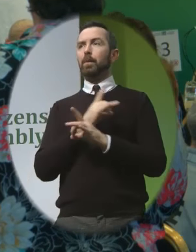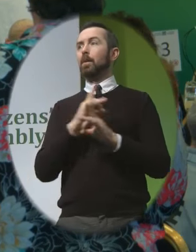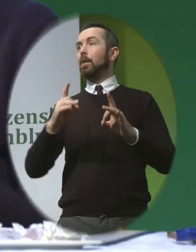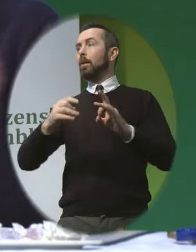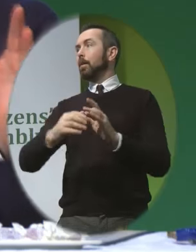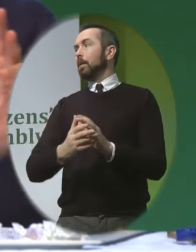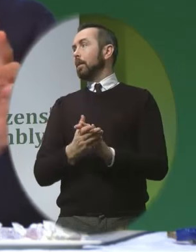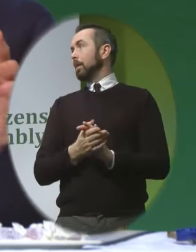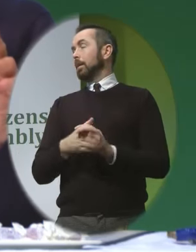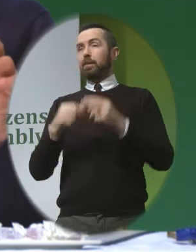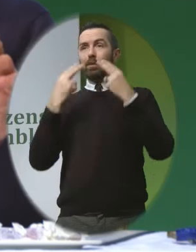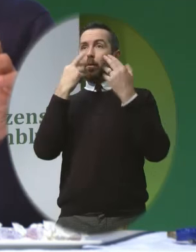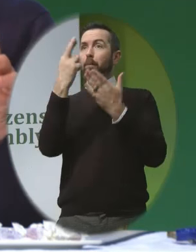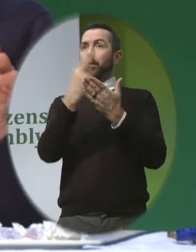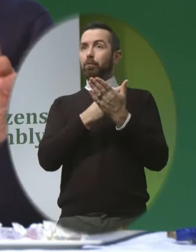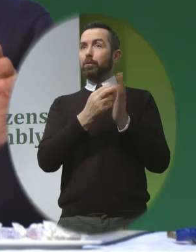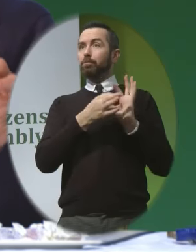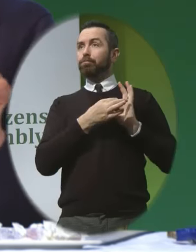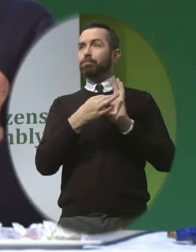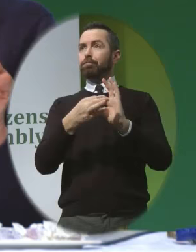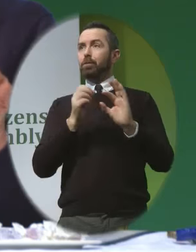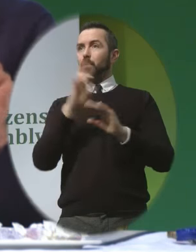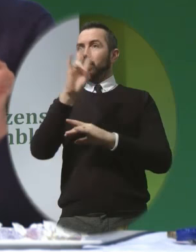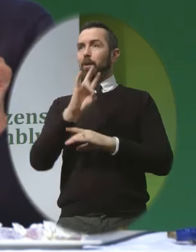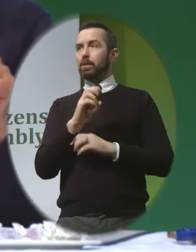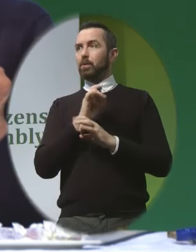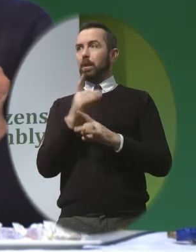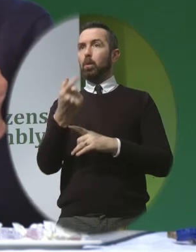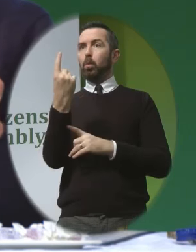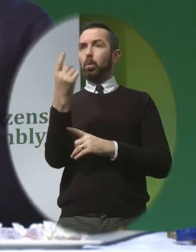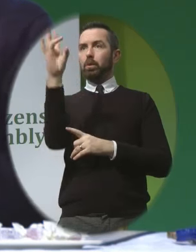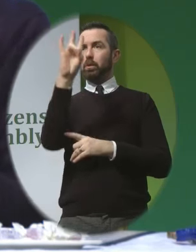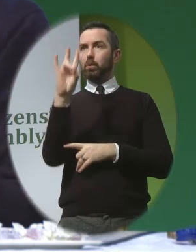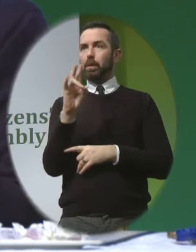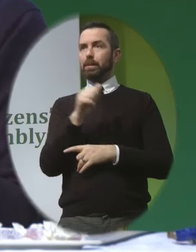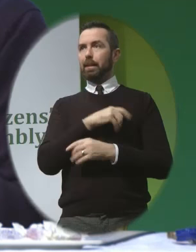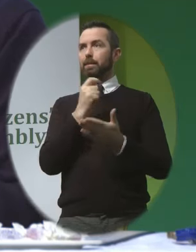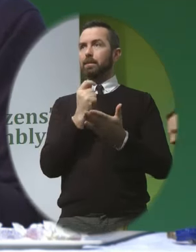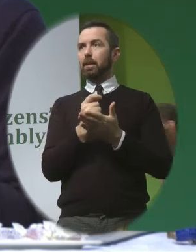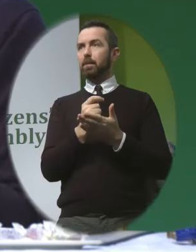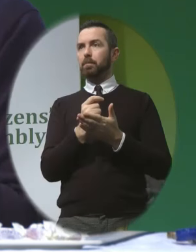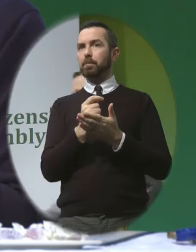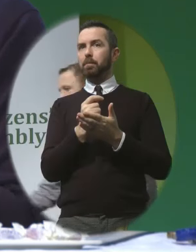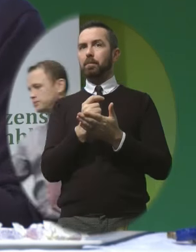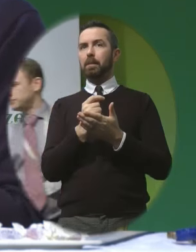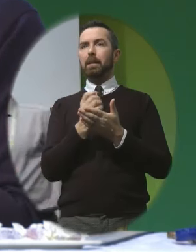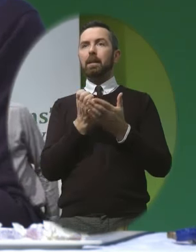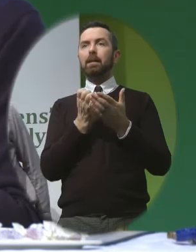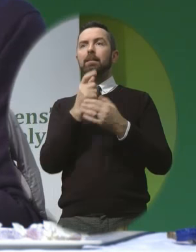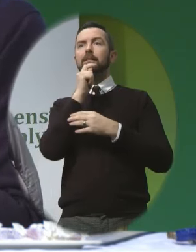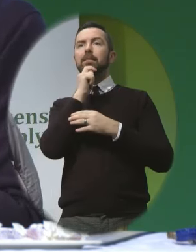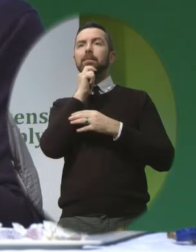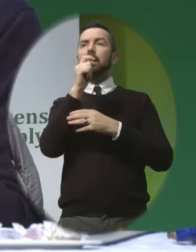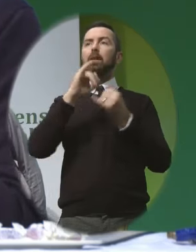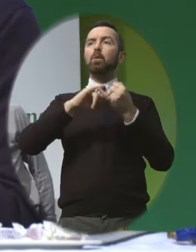The usual rules in relation to the questions Please, one question Indicate who you're directing it at If you're